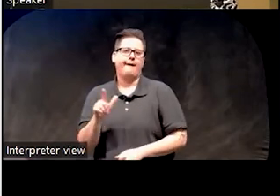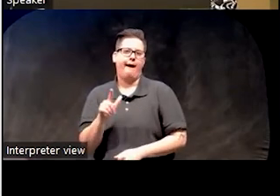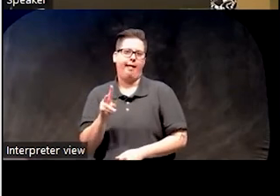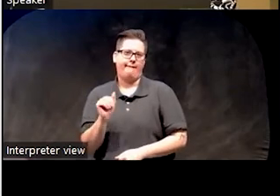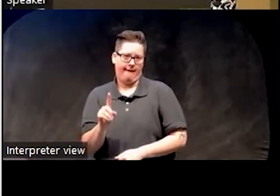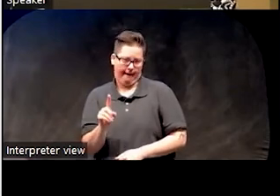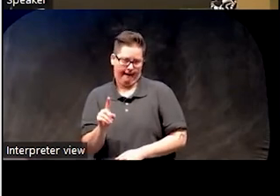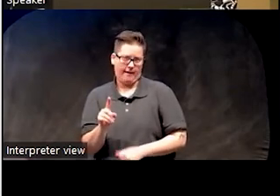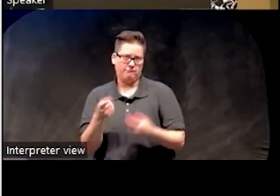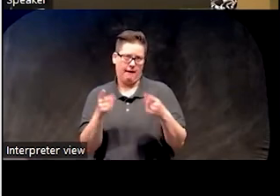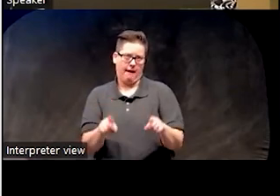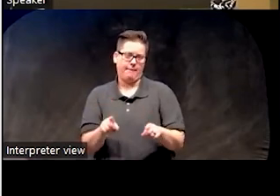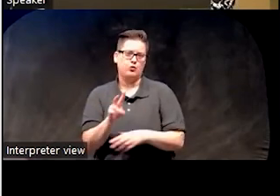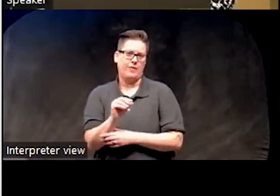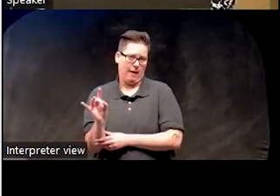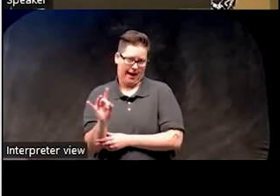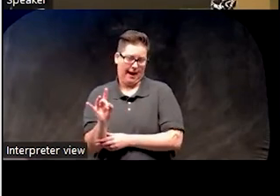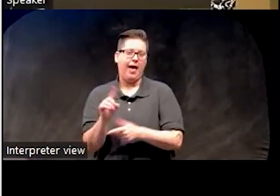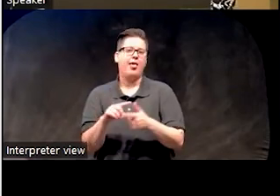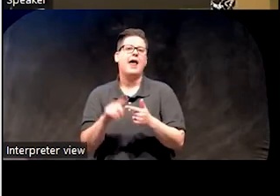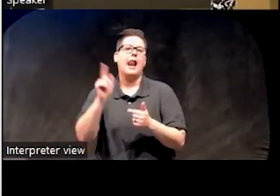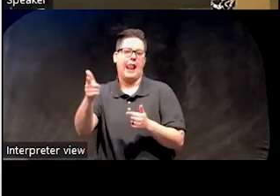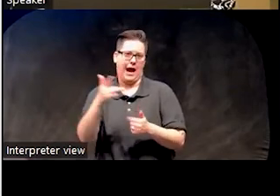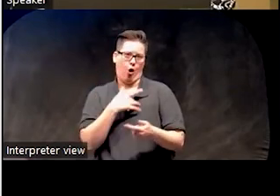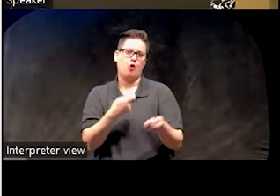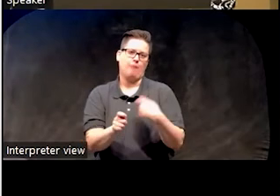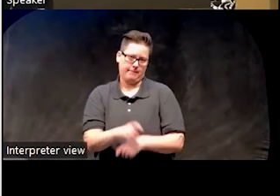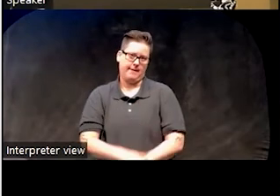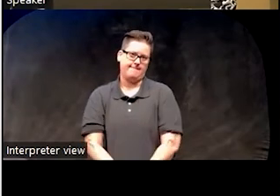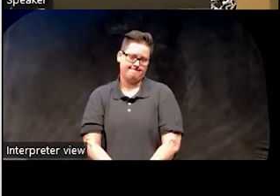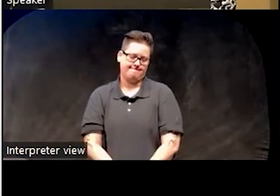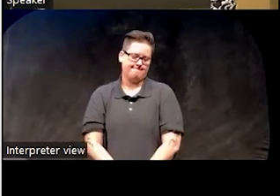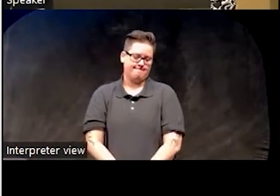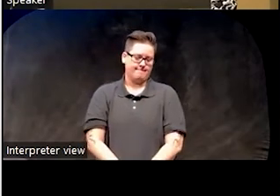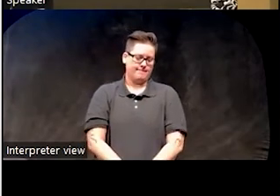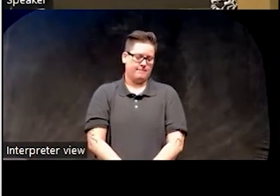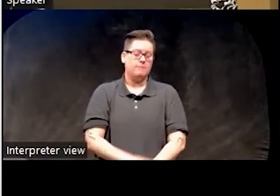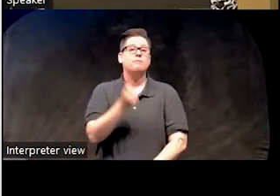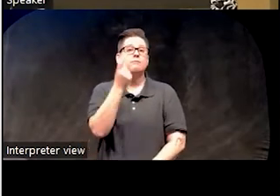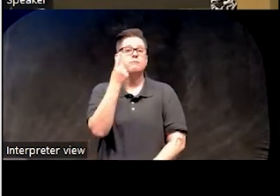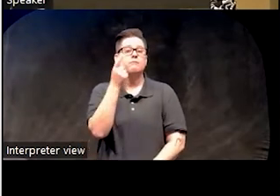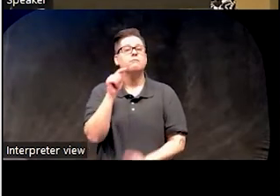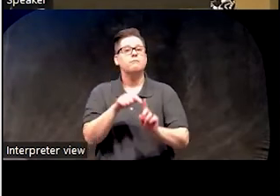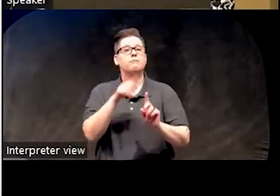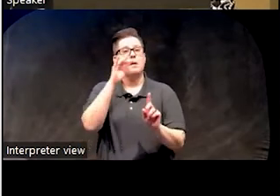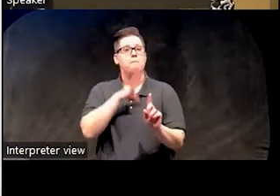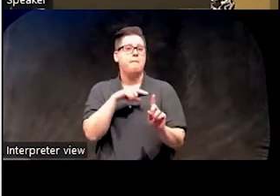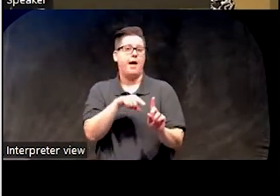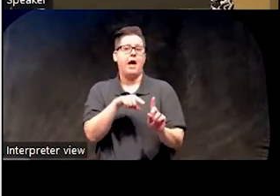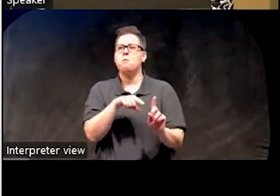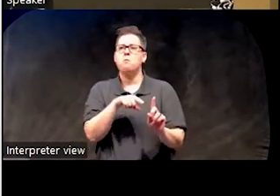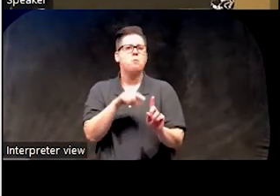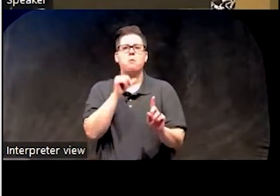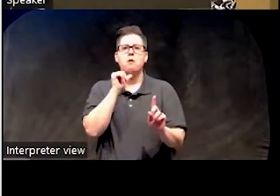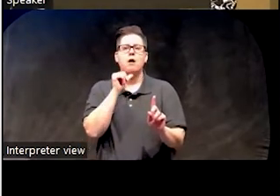in 2008 and then his heart transplant a few years later. He did have, he didn't have